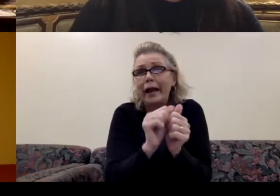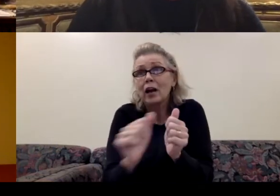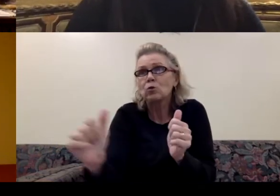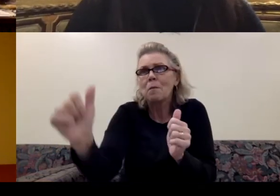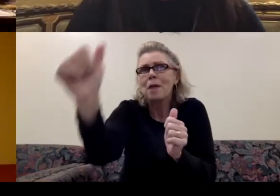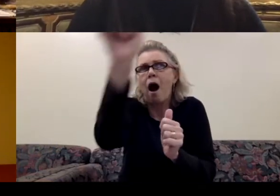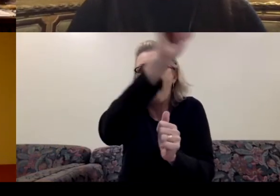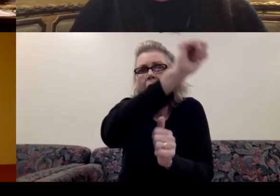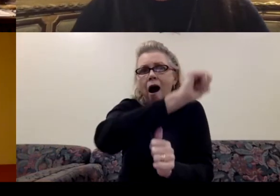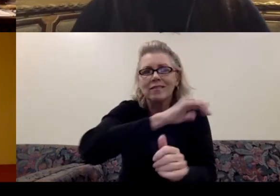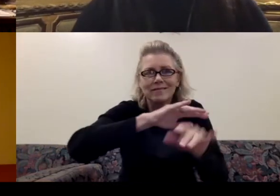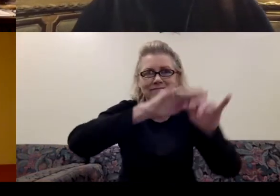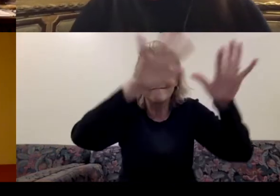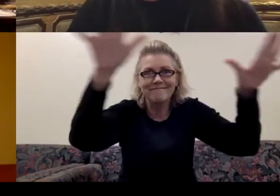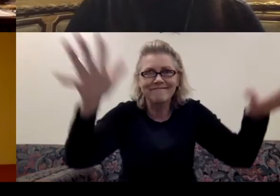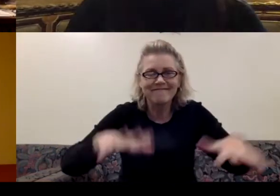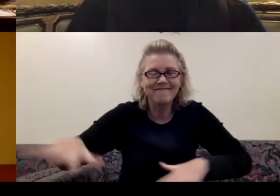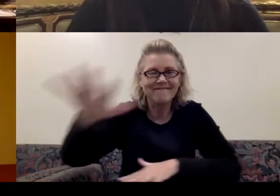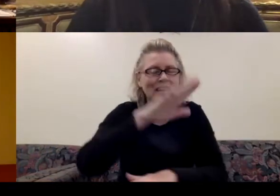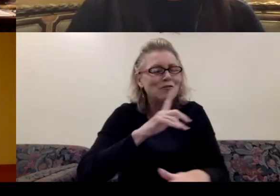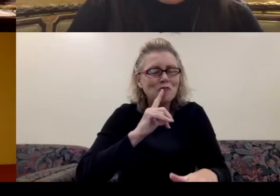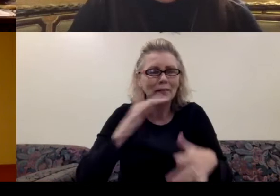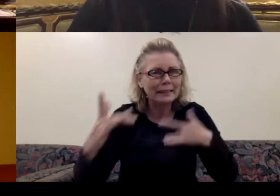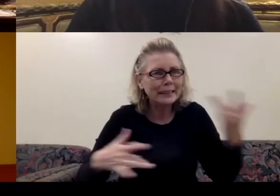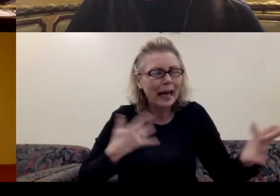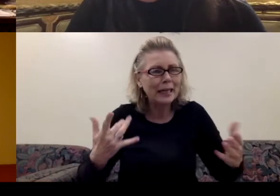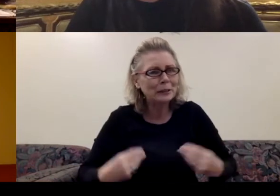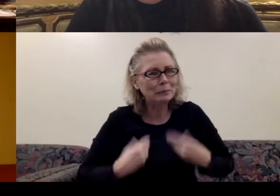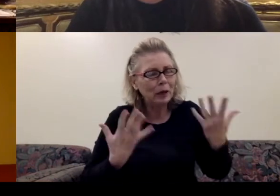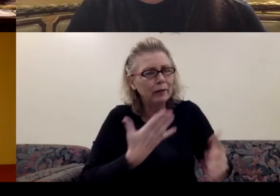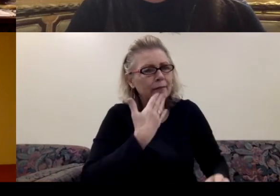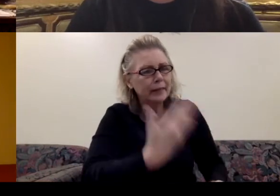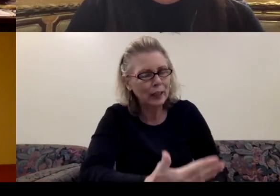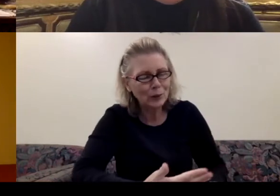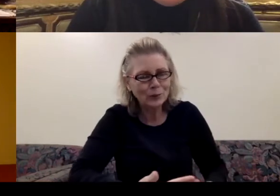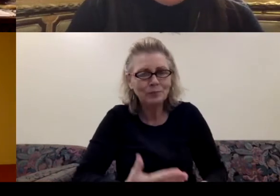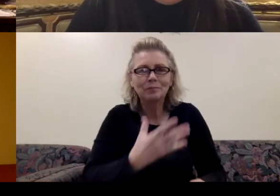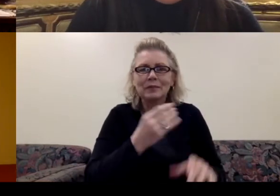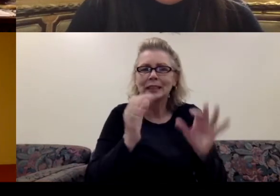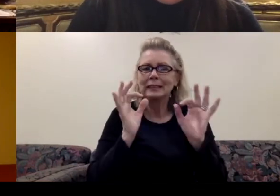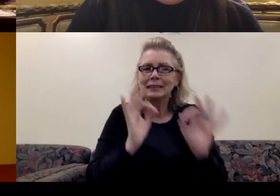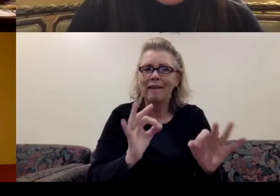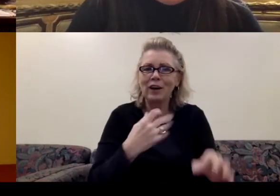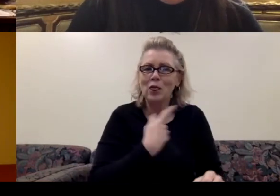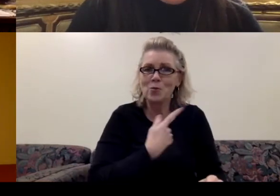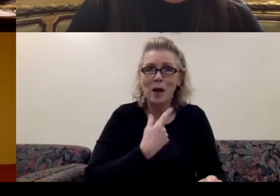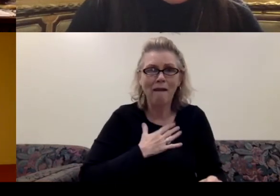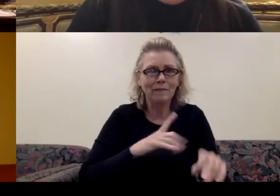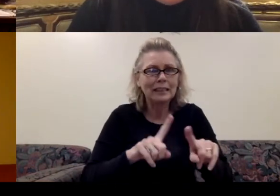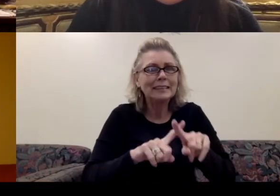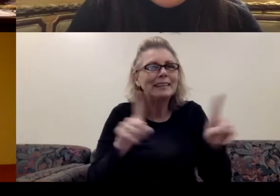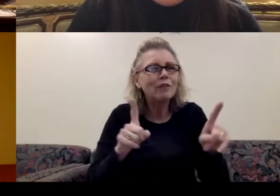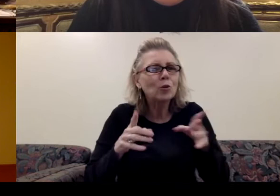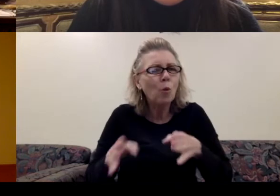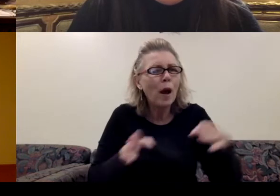like very exciting and inspiring. And thank you. And definitely, we have very different ways